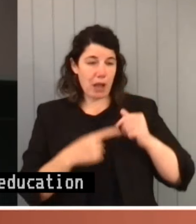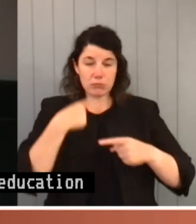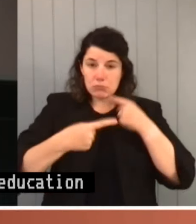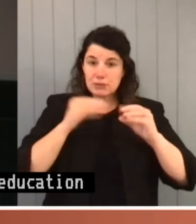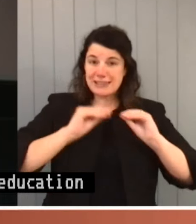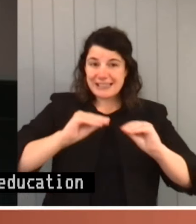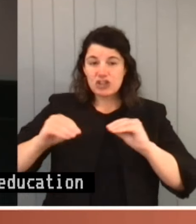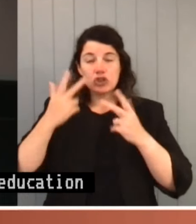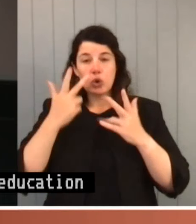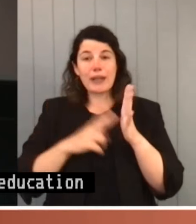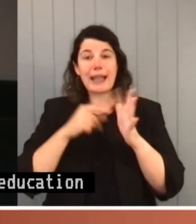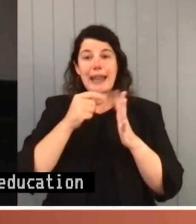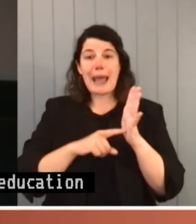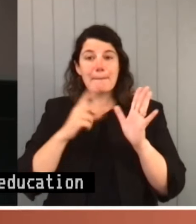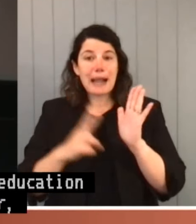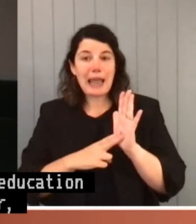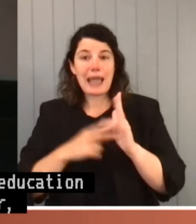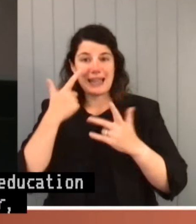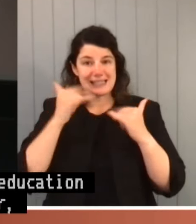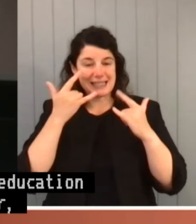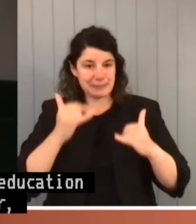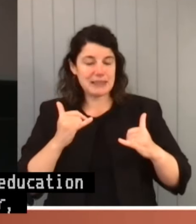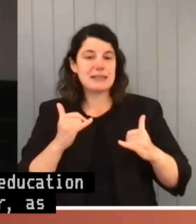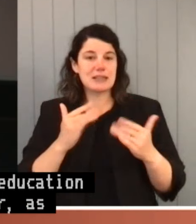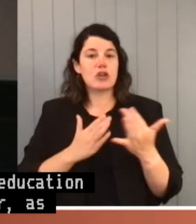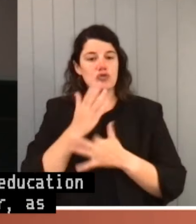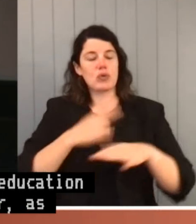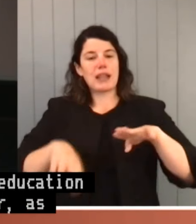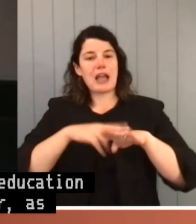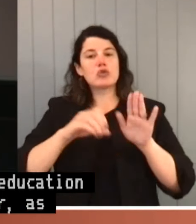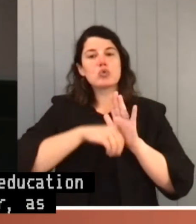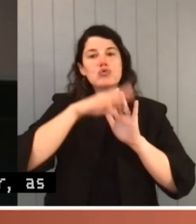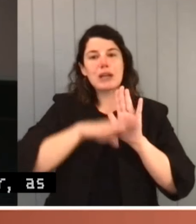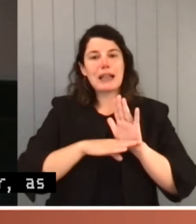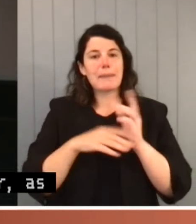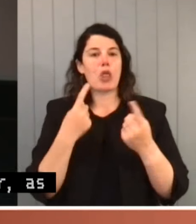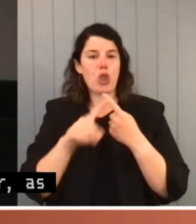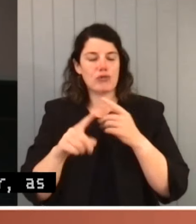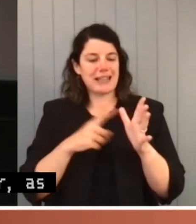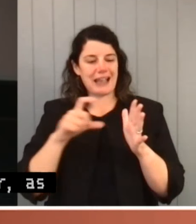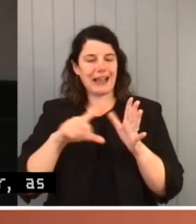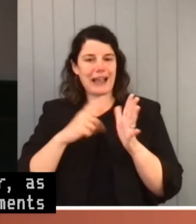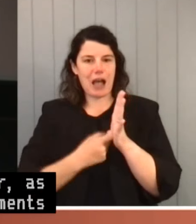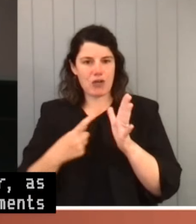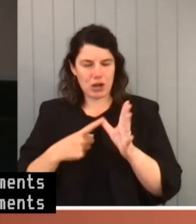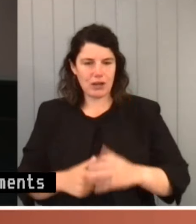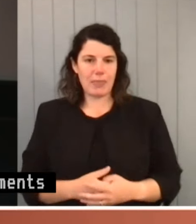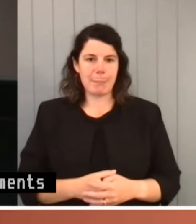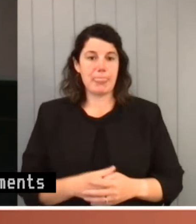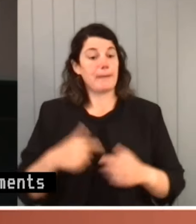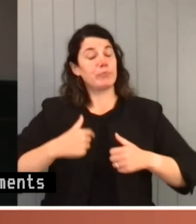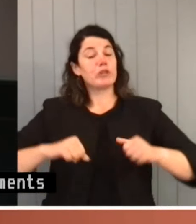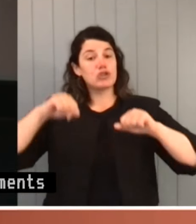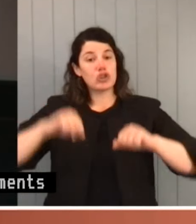assessments taken out by the National Curriculum Authority, ACARA. I have a role as chairman of the